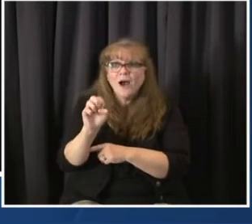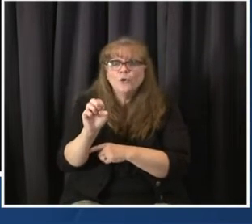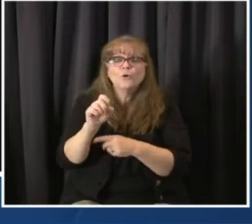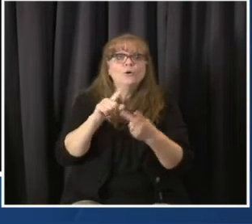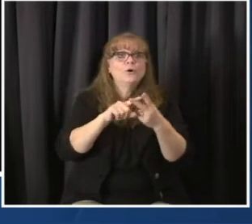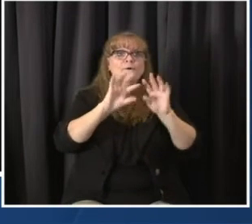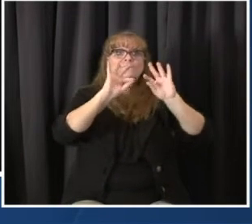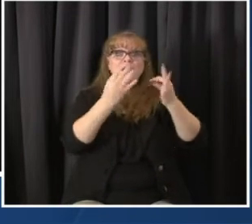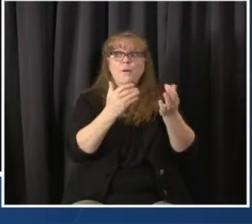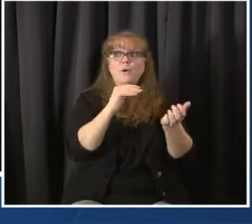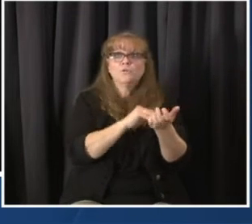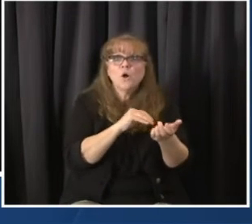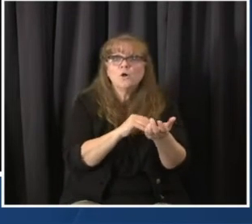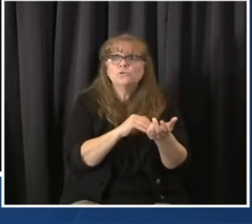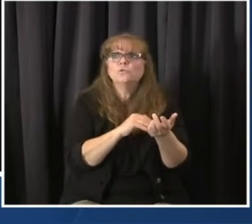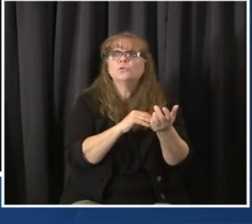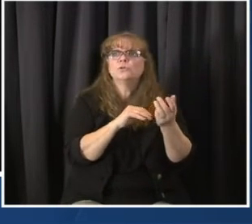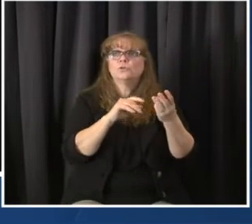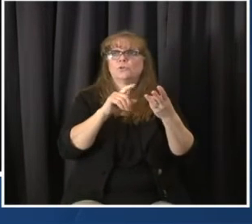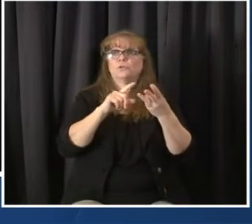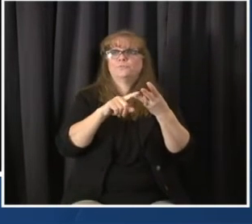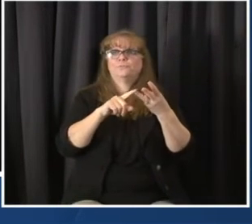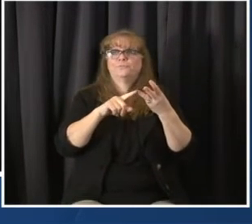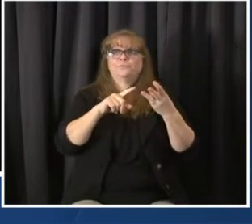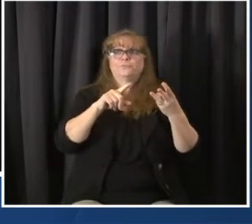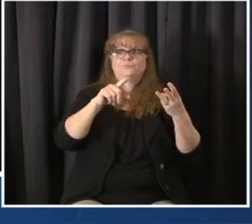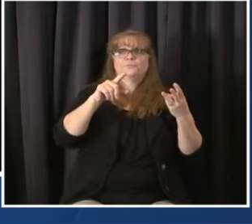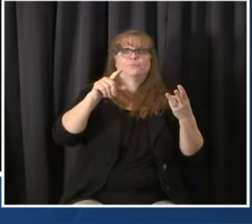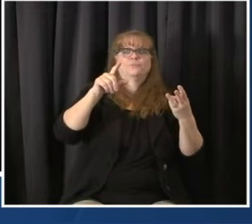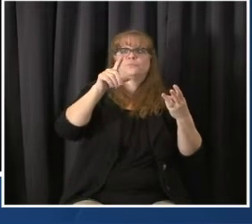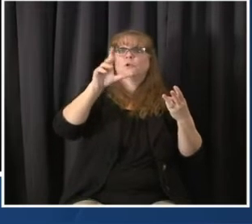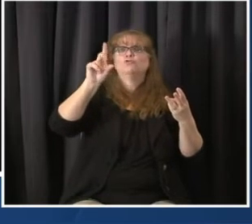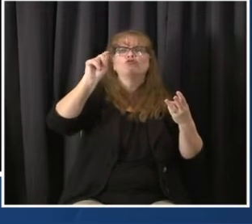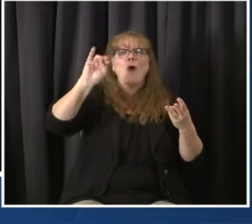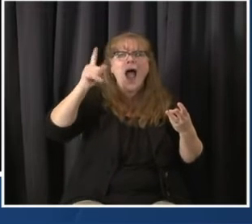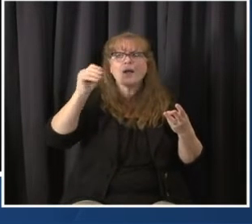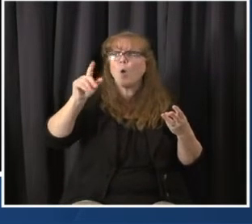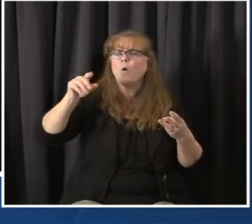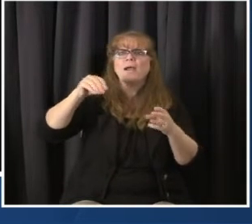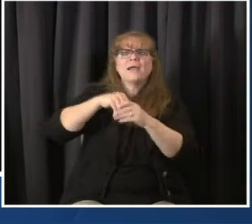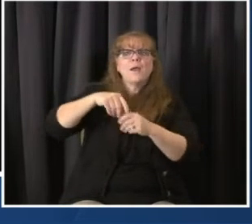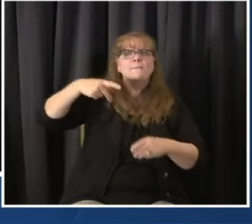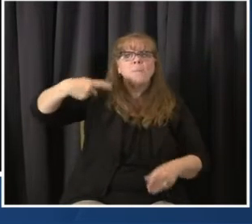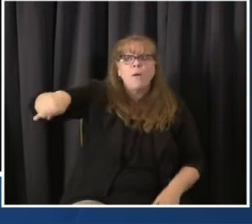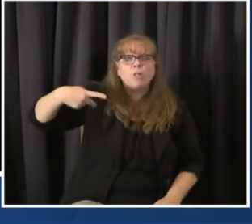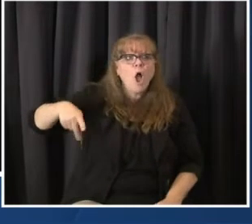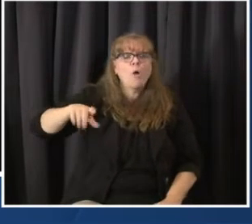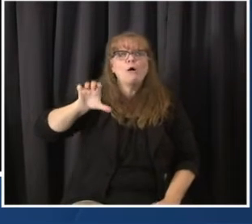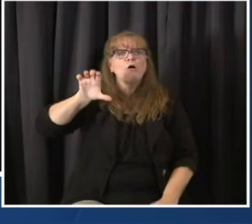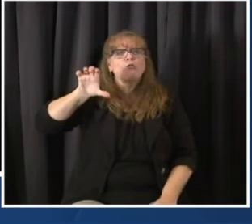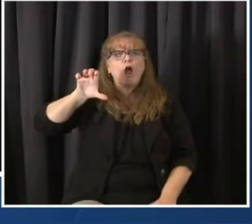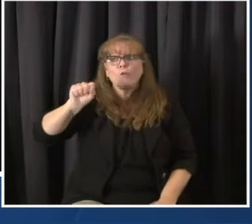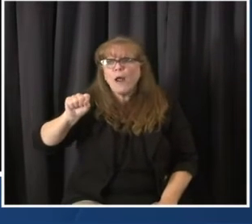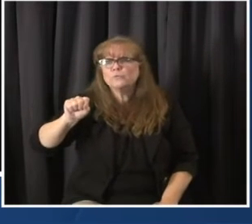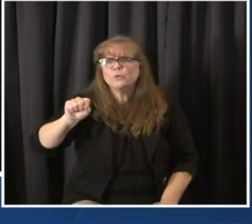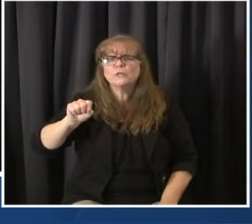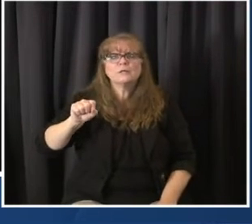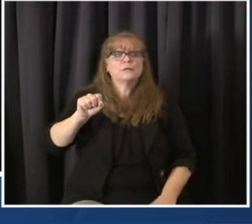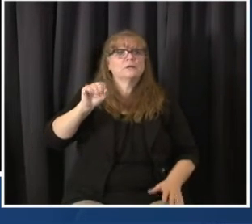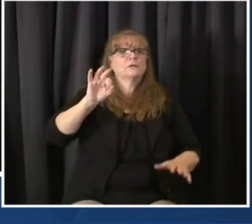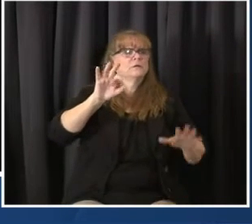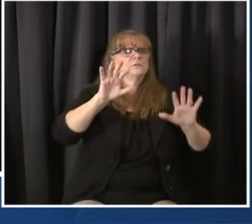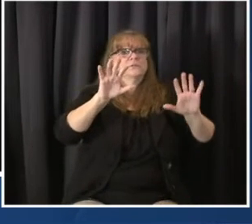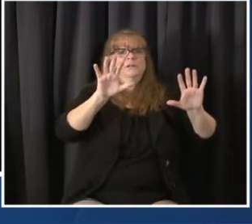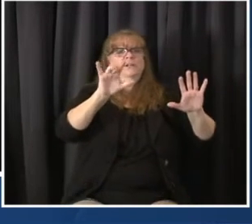and in Pueblo. Banner Health. Depending on where you live, Banner Health has sign up forms. They're doing a little differently. They're doing one for each of their